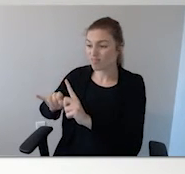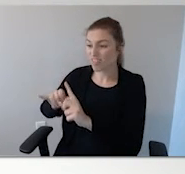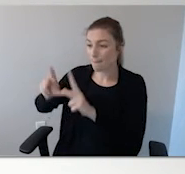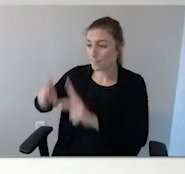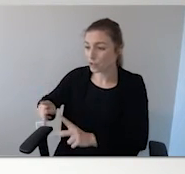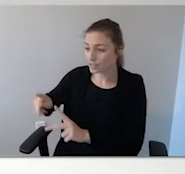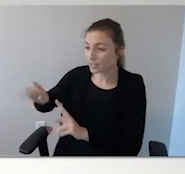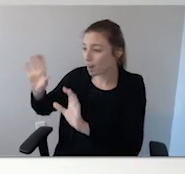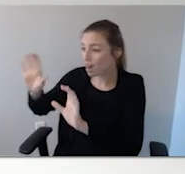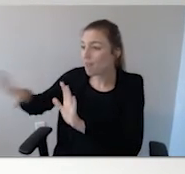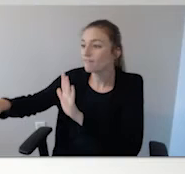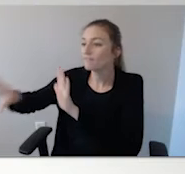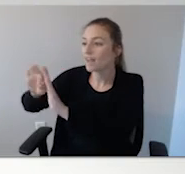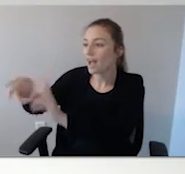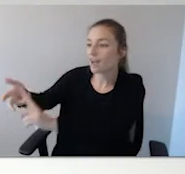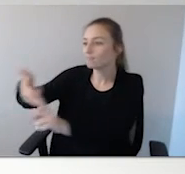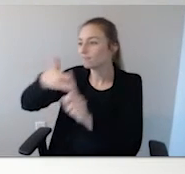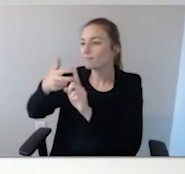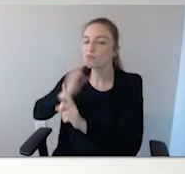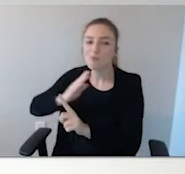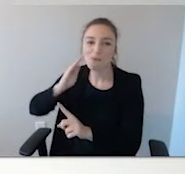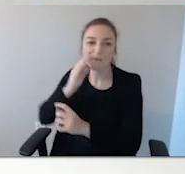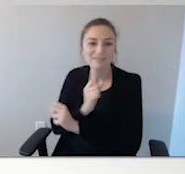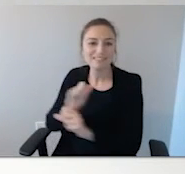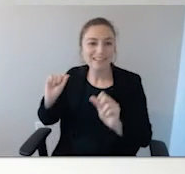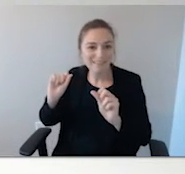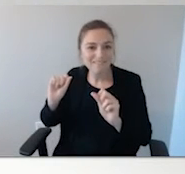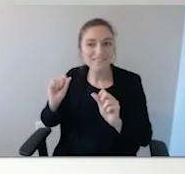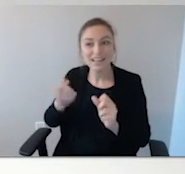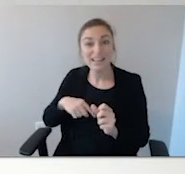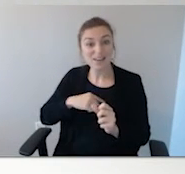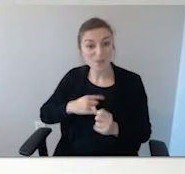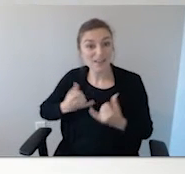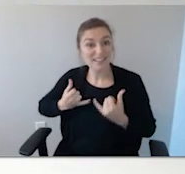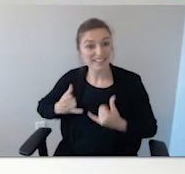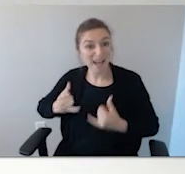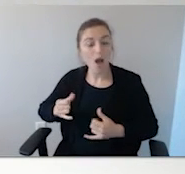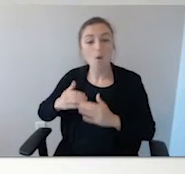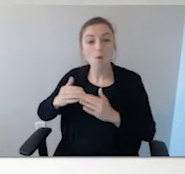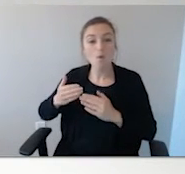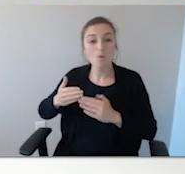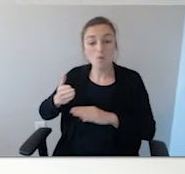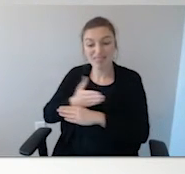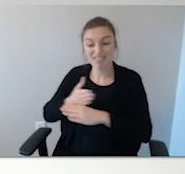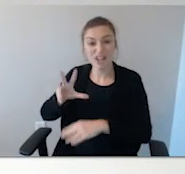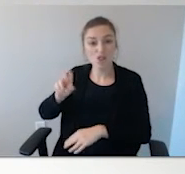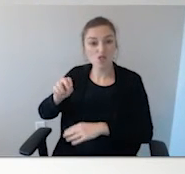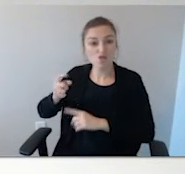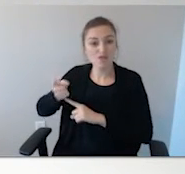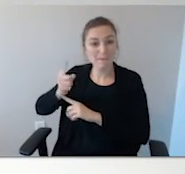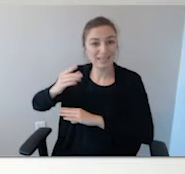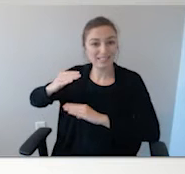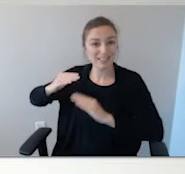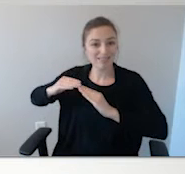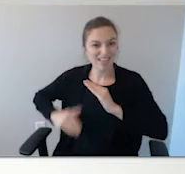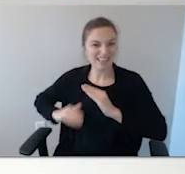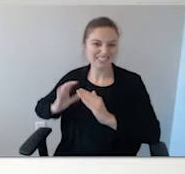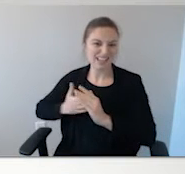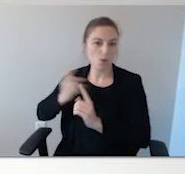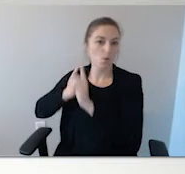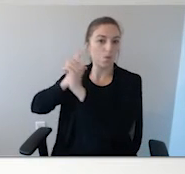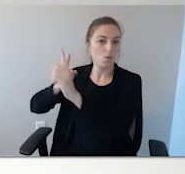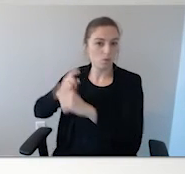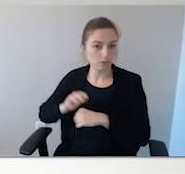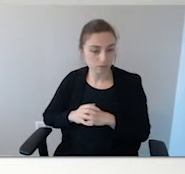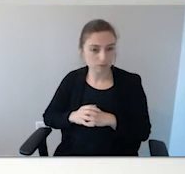and historically with our 92 all within 30 minutes or less, the emotion that we feel,